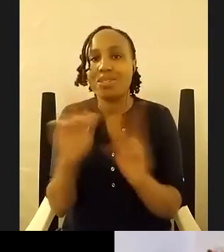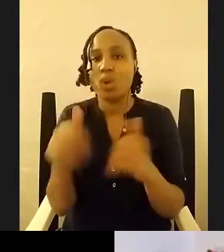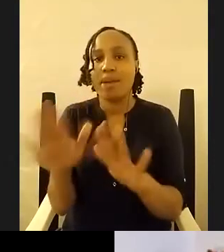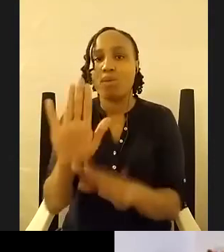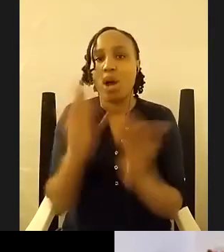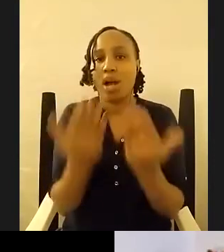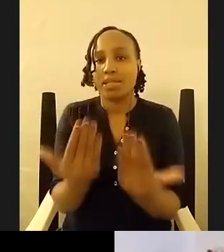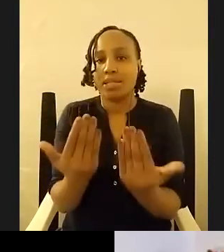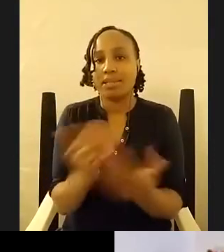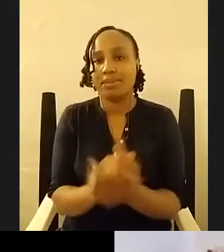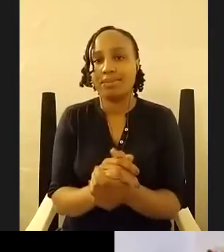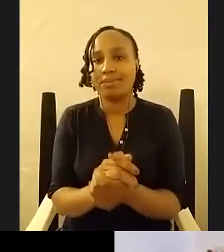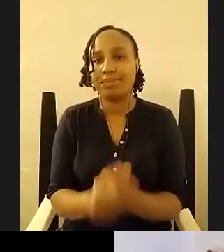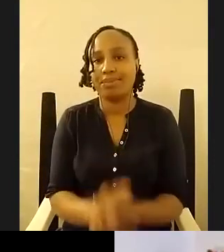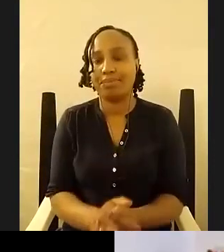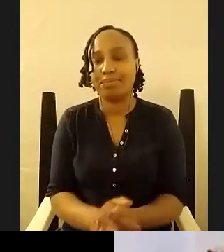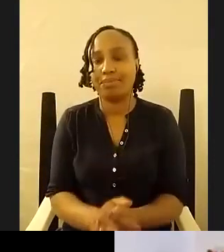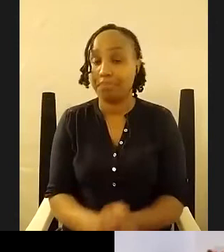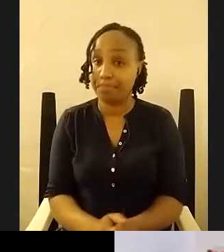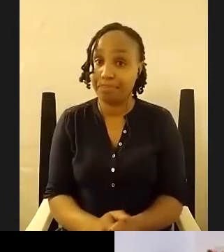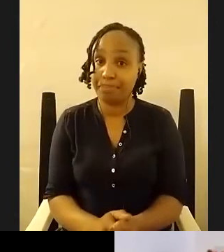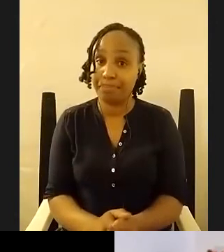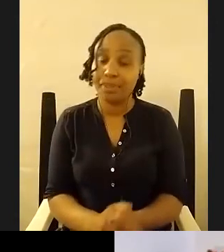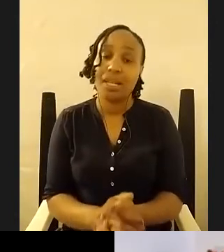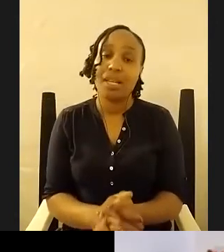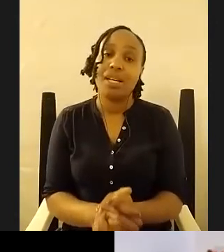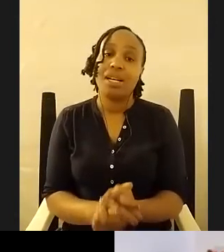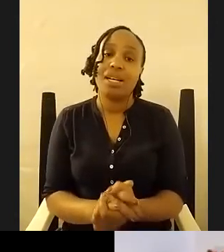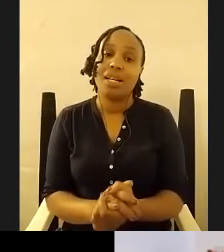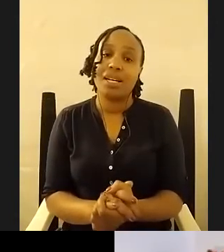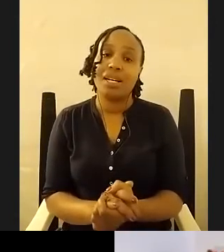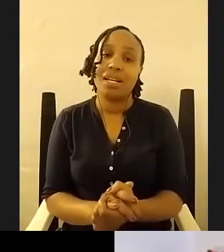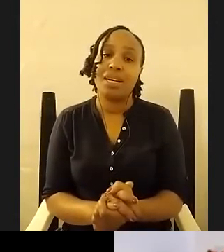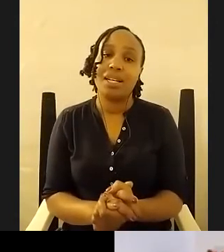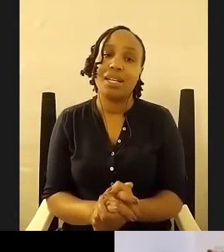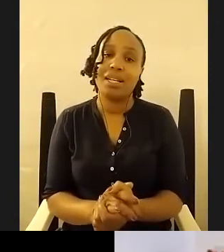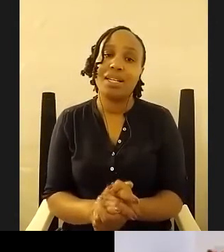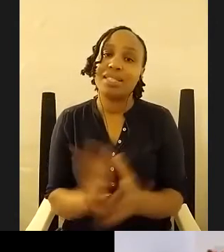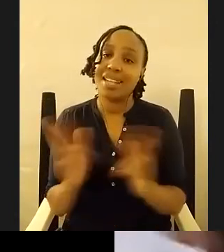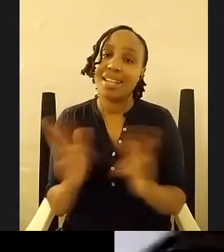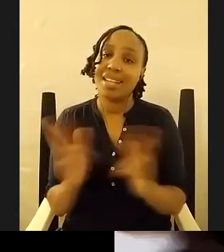oh i think it's ready to leave when commonwealth says the deadline